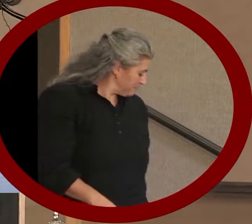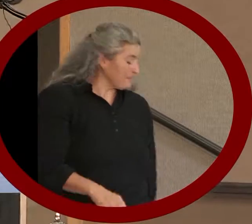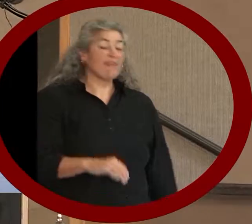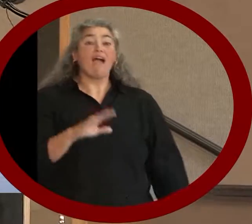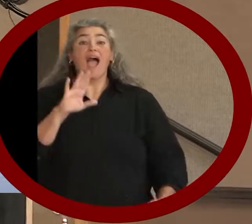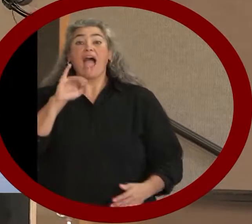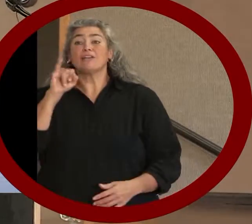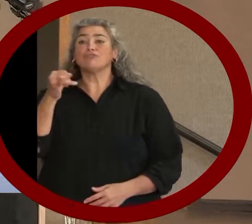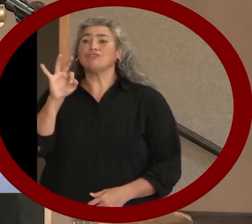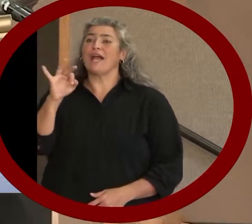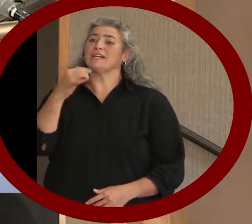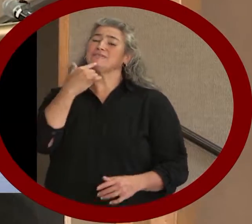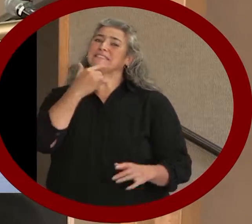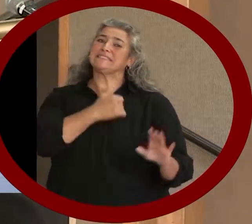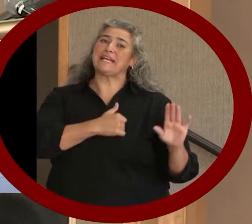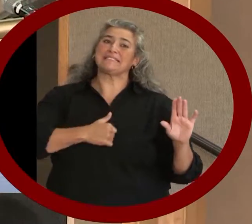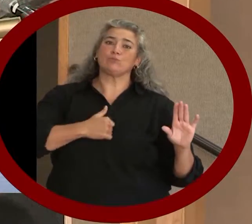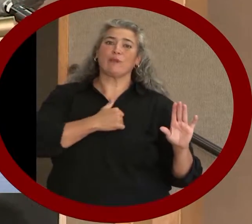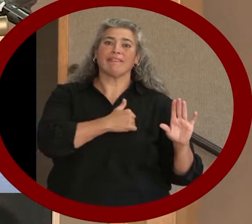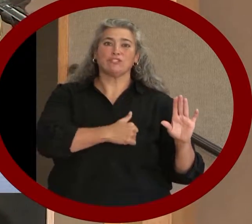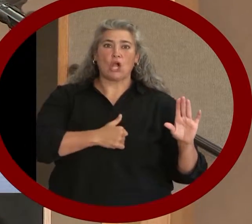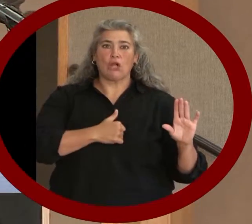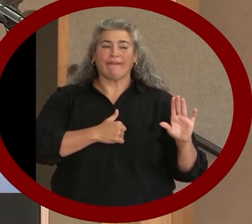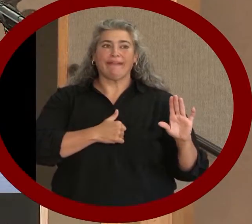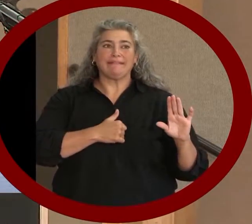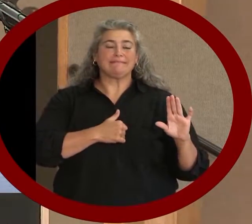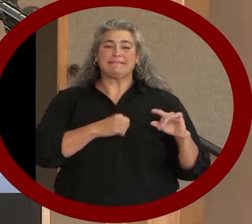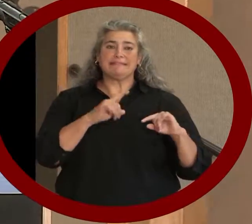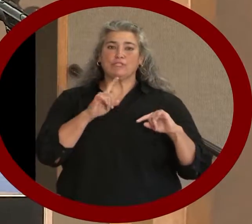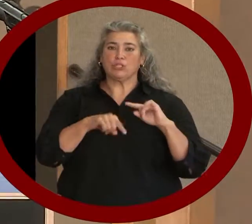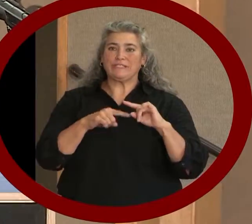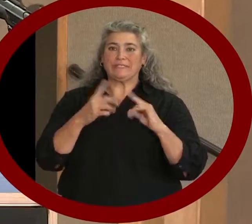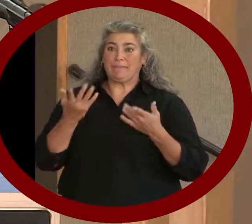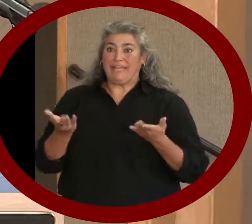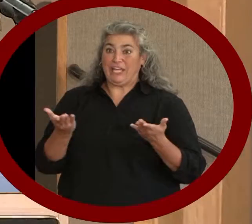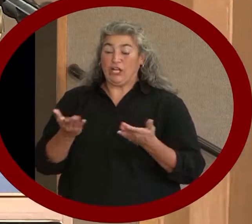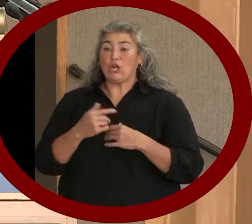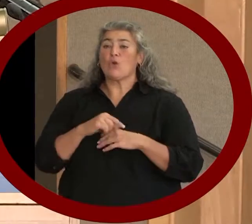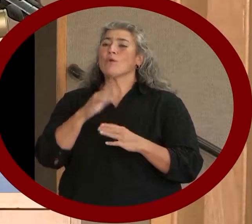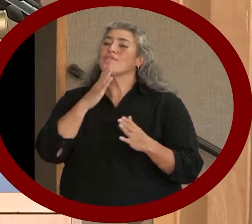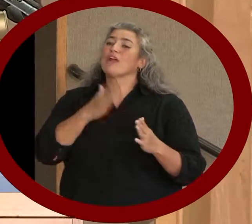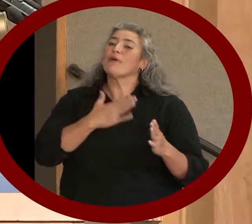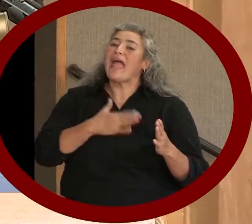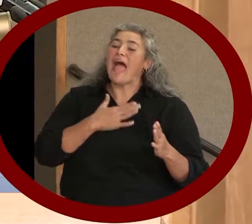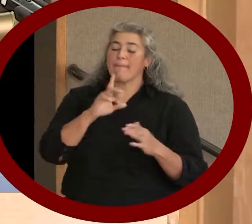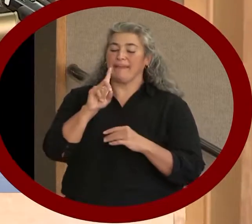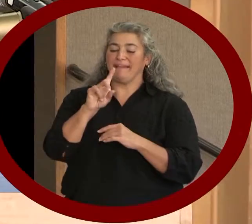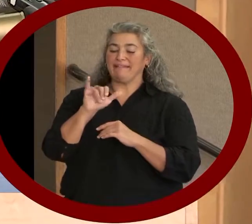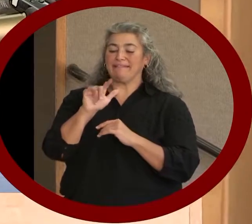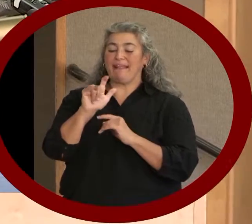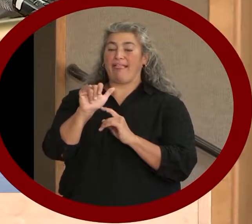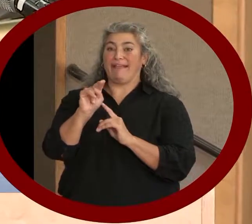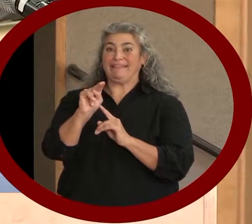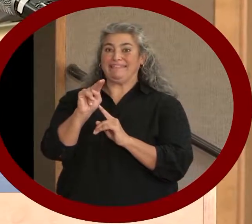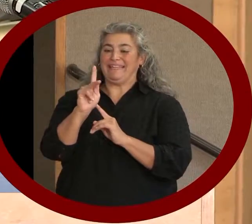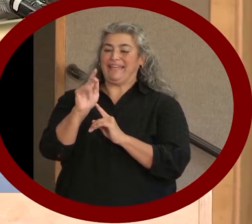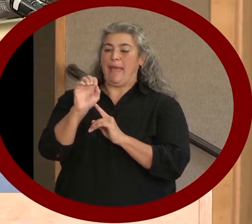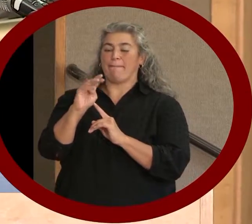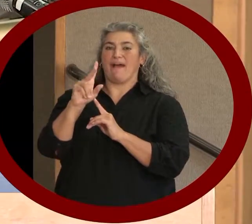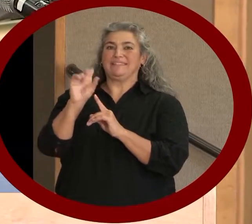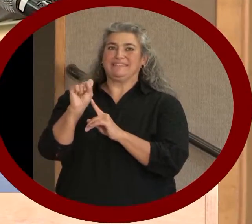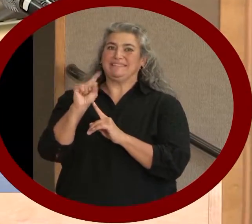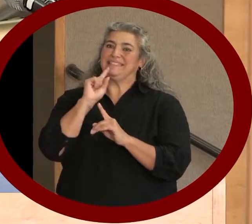Jefferson's apologies, we're really honored to receive this. The other part is we're really glad that Dillon kept us and is still working for us.